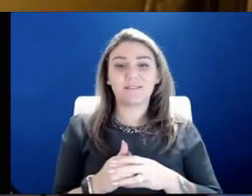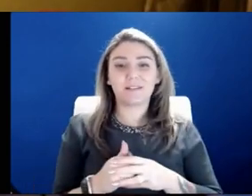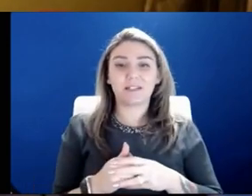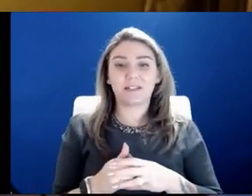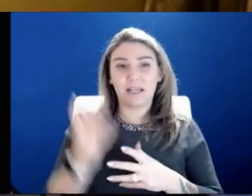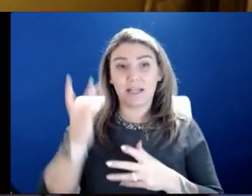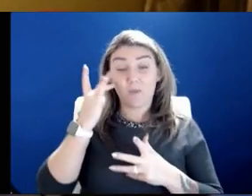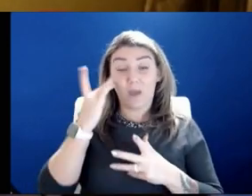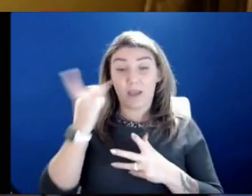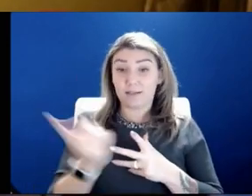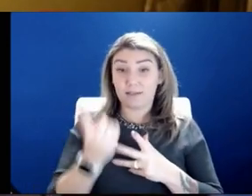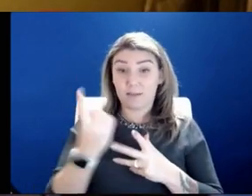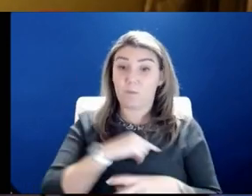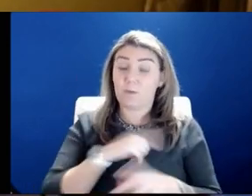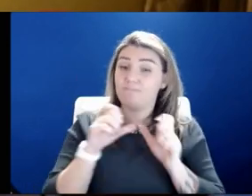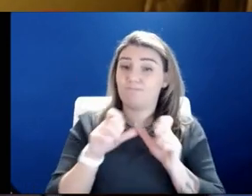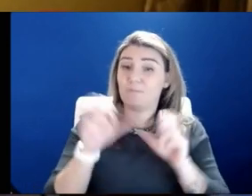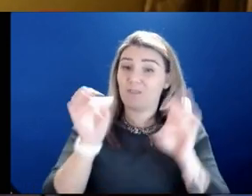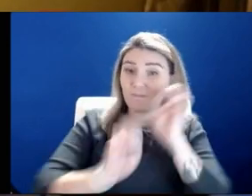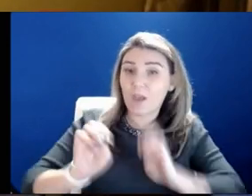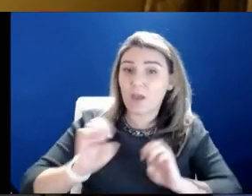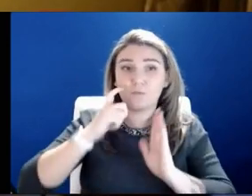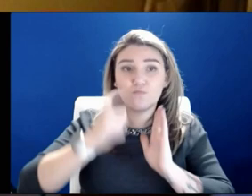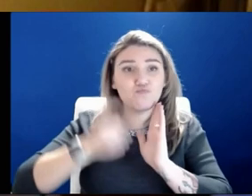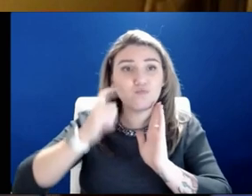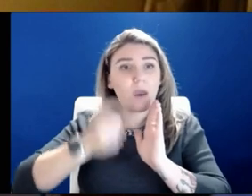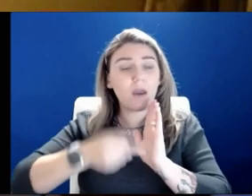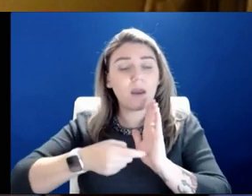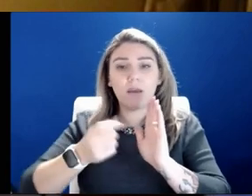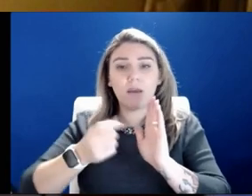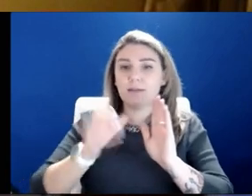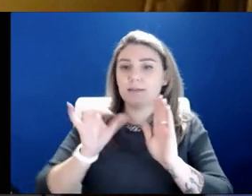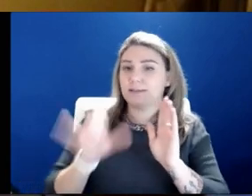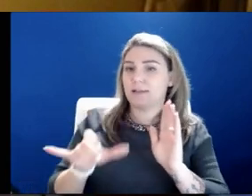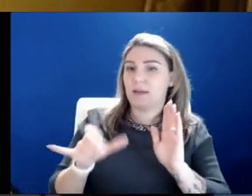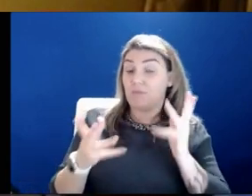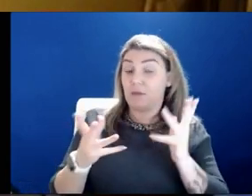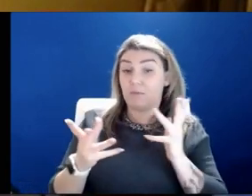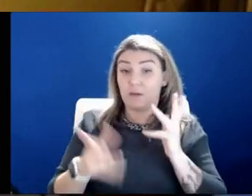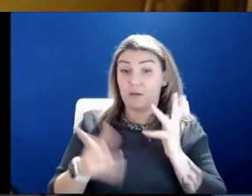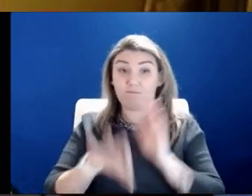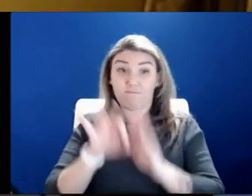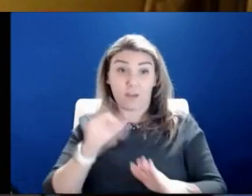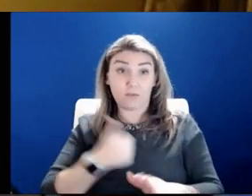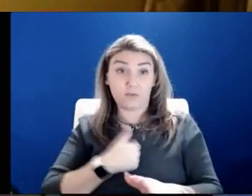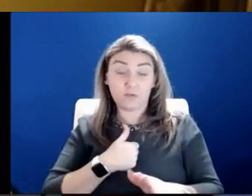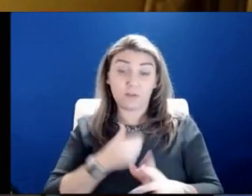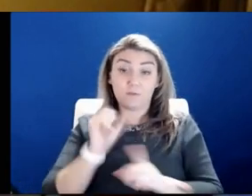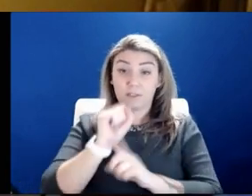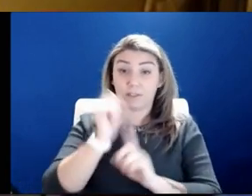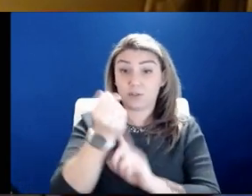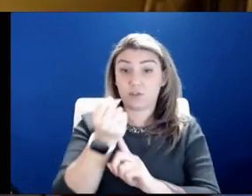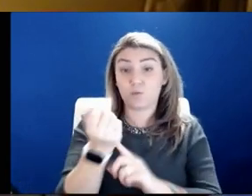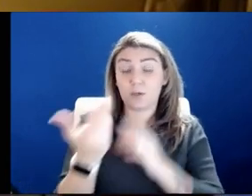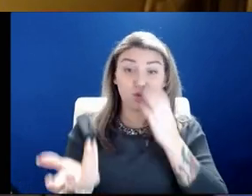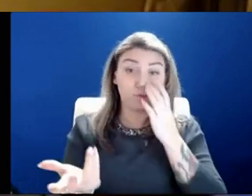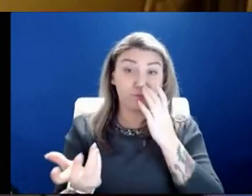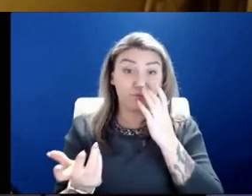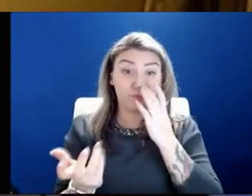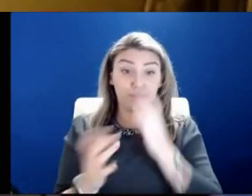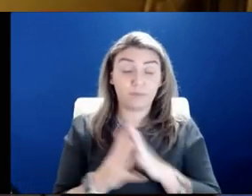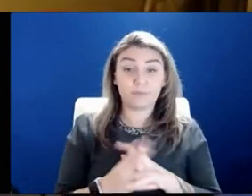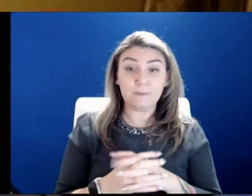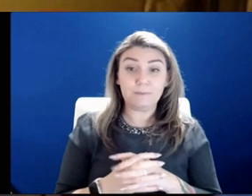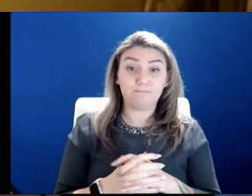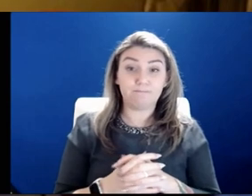it is something we continue to evaluate, recognizing just that we might find ourselves in a situation that, you know, we'll